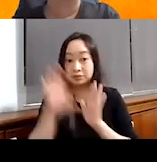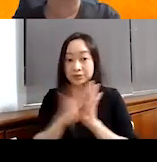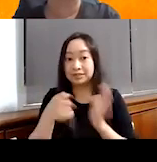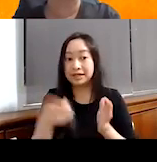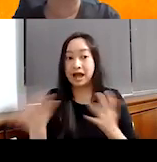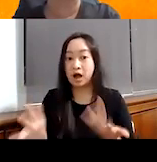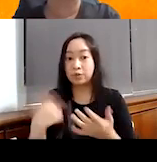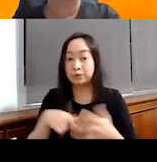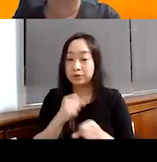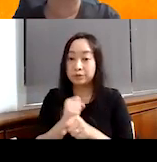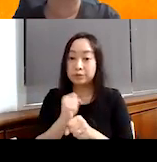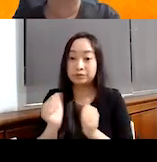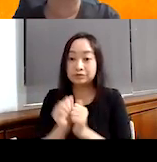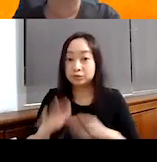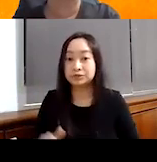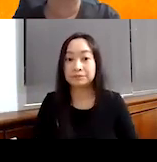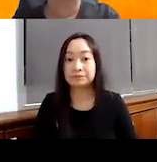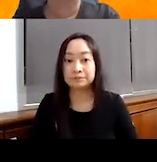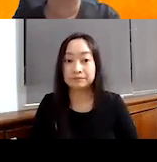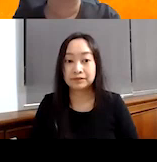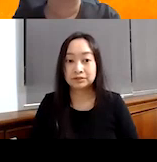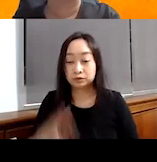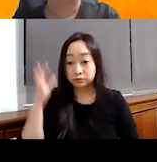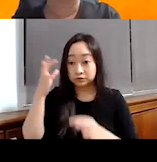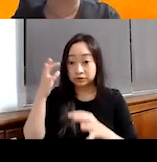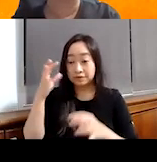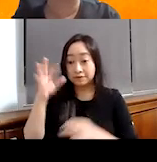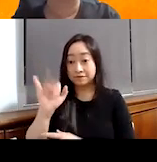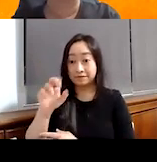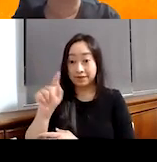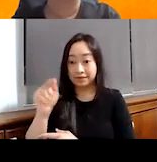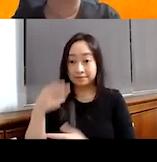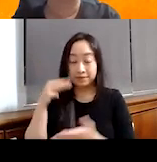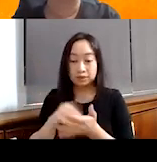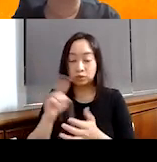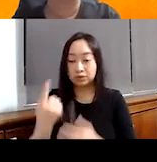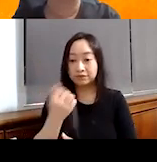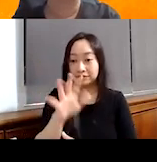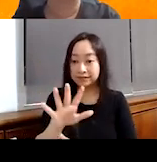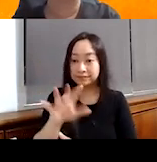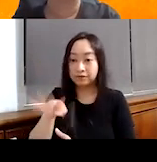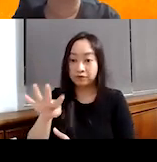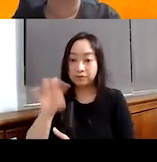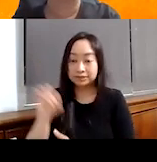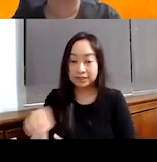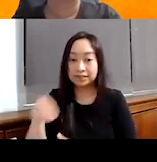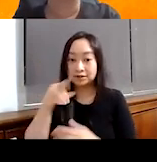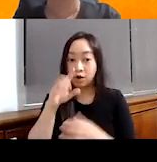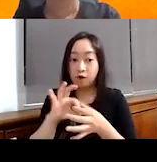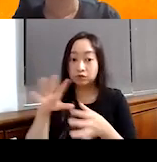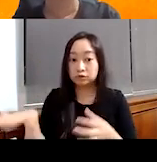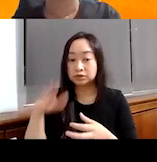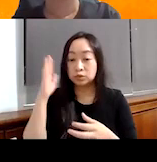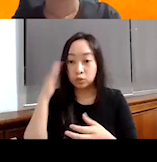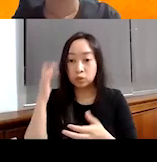how we work with children. So, you know, Faith had mentioned in the beginning that only 15.4% of the children in South Hebron know